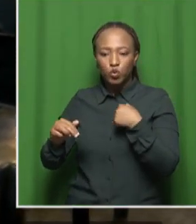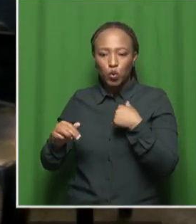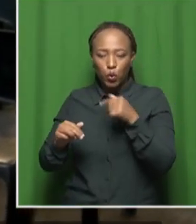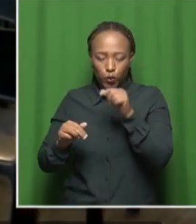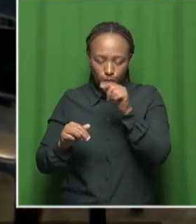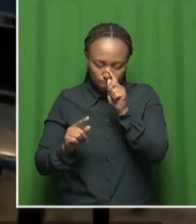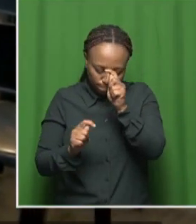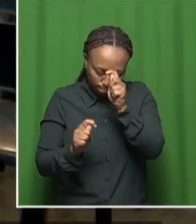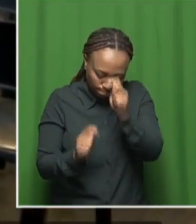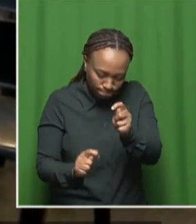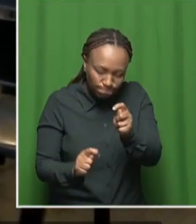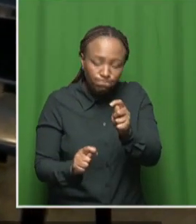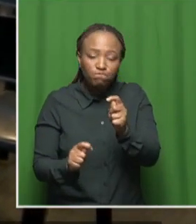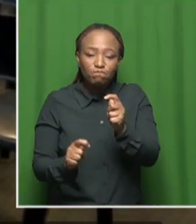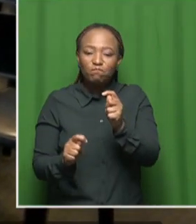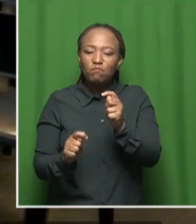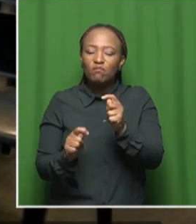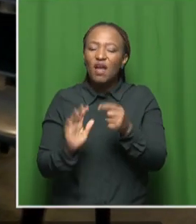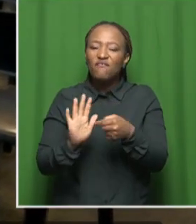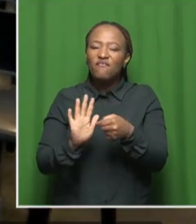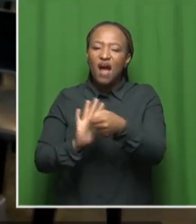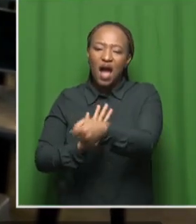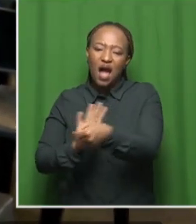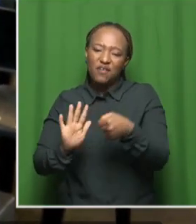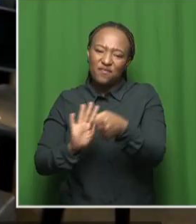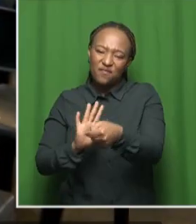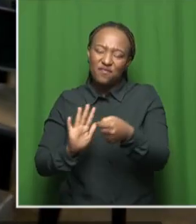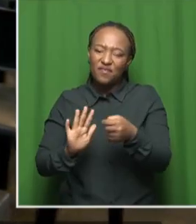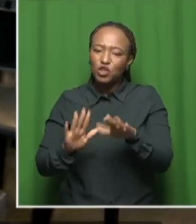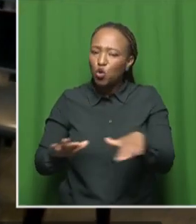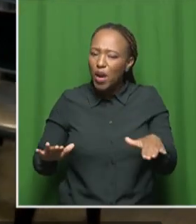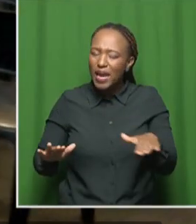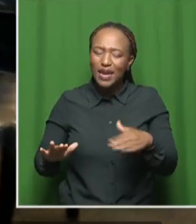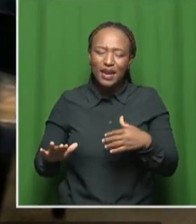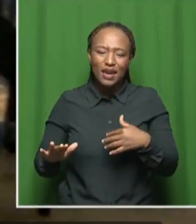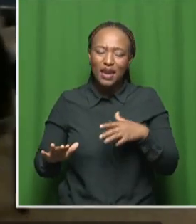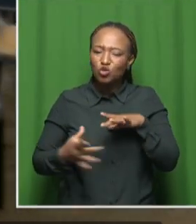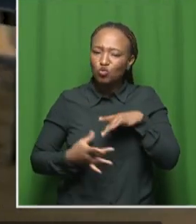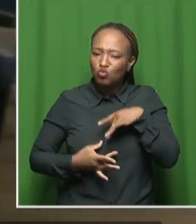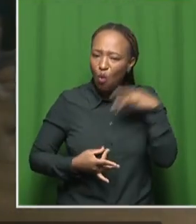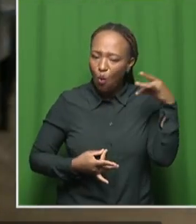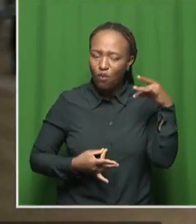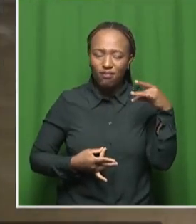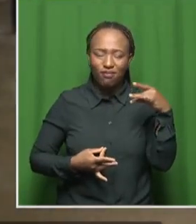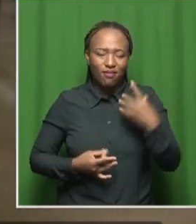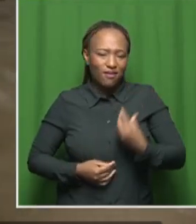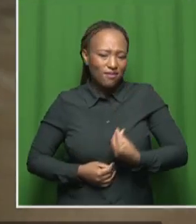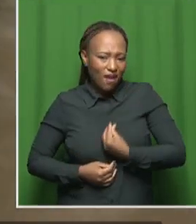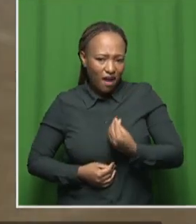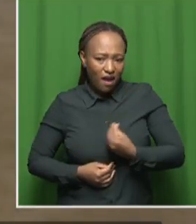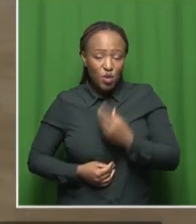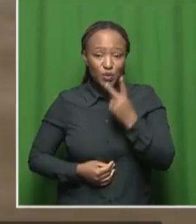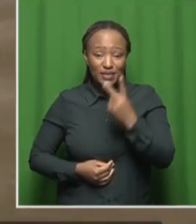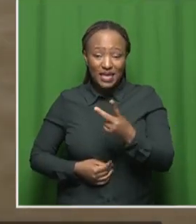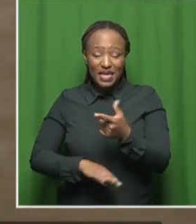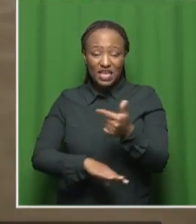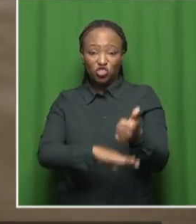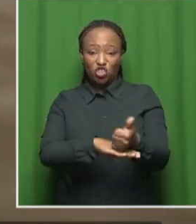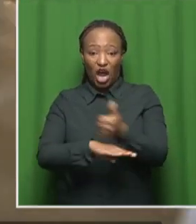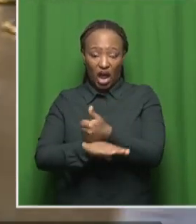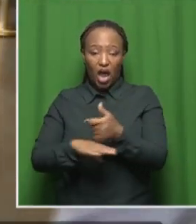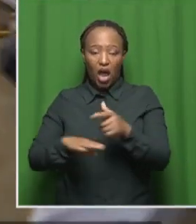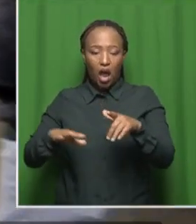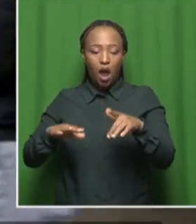the five souls who were robbed of their lives in their young ages. As you can see, with the number of chairs around here, it is going to be